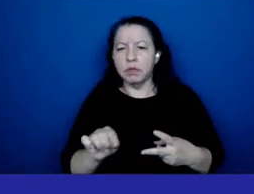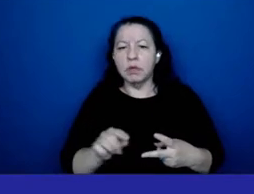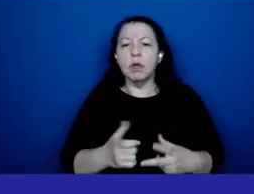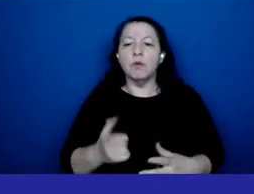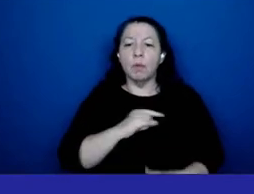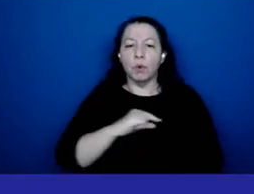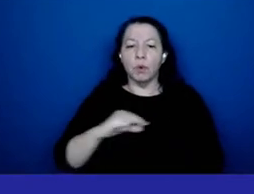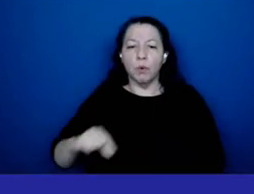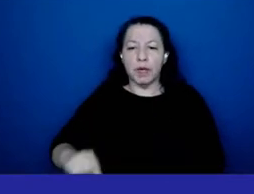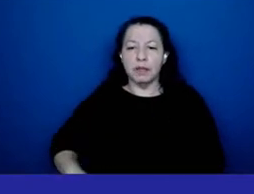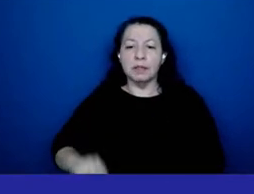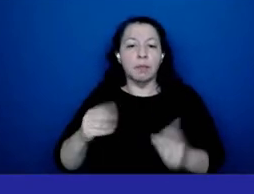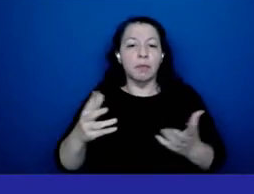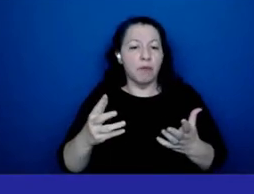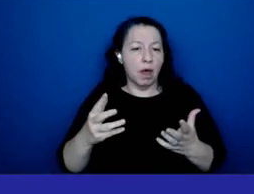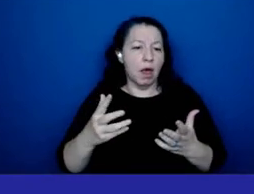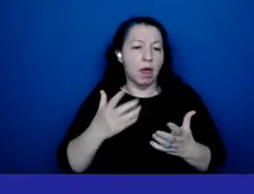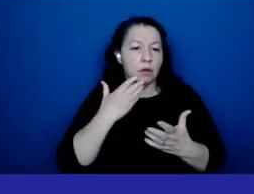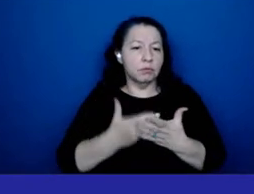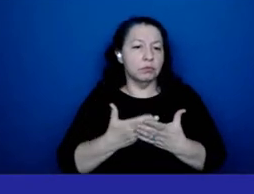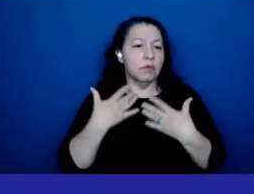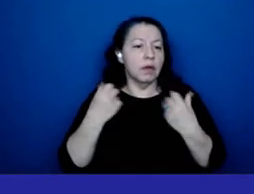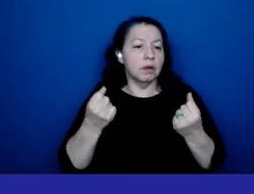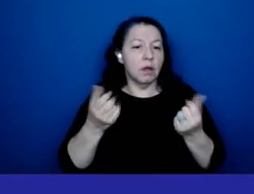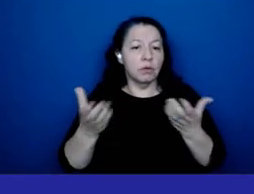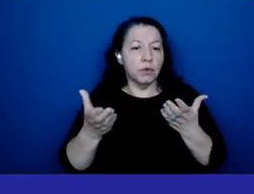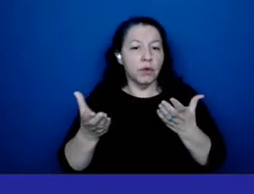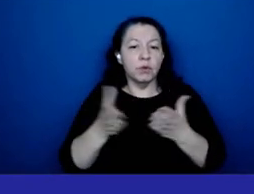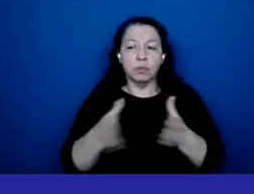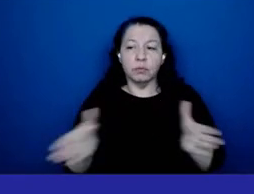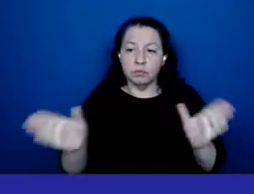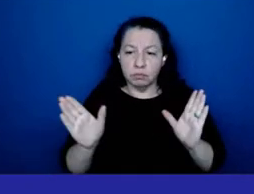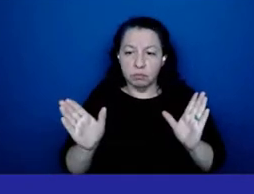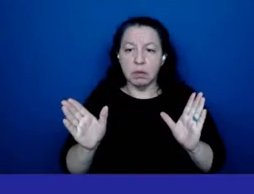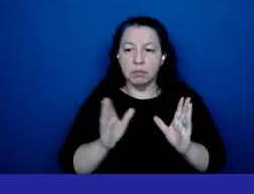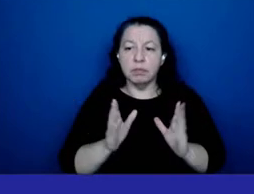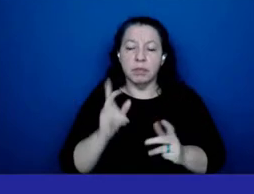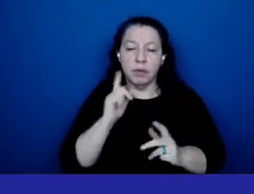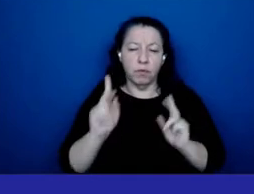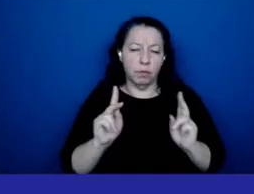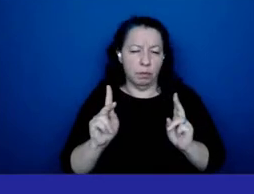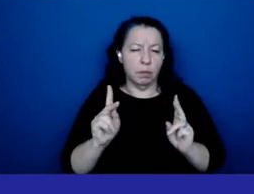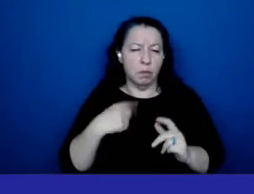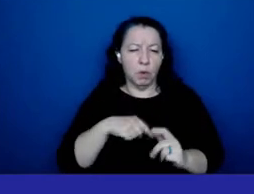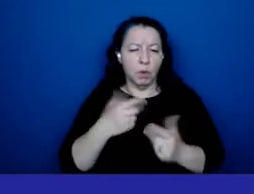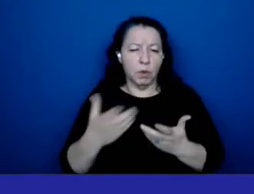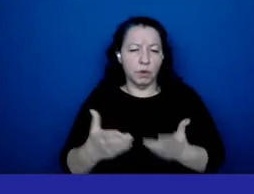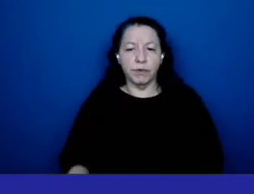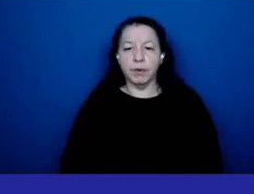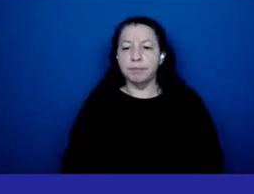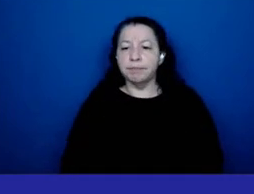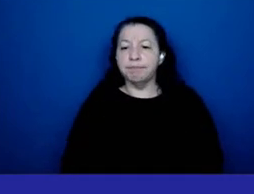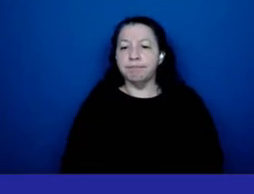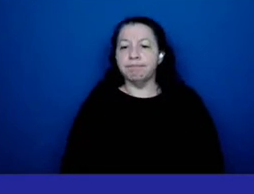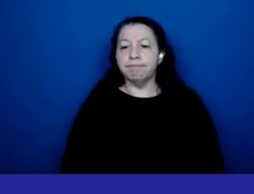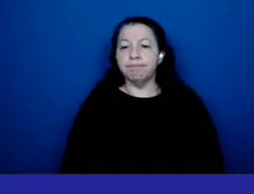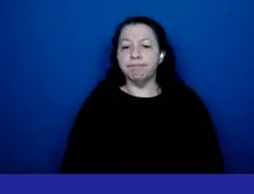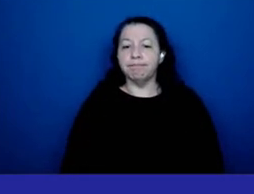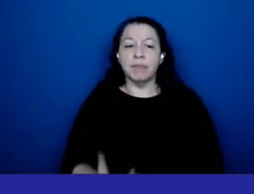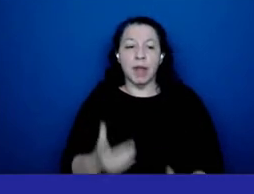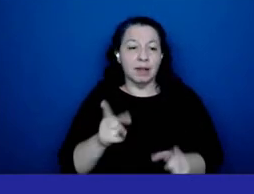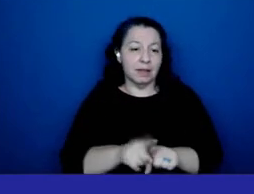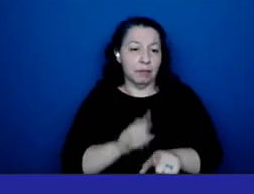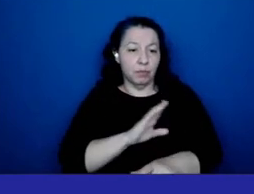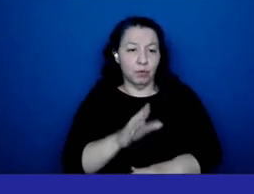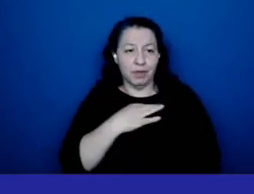public health system and the people that we serve so say hello a lot of staff here so uh and to all of you here thank you